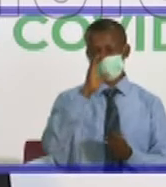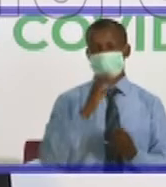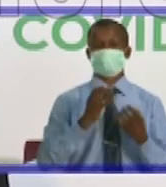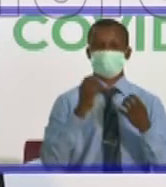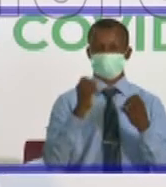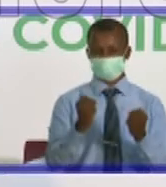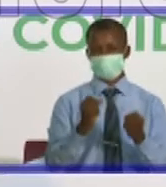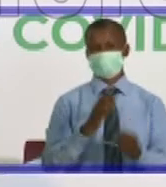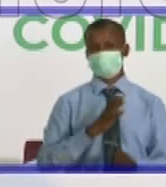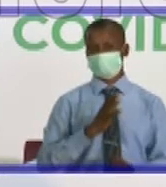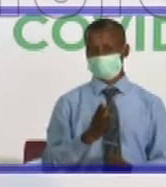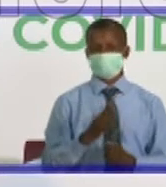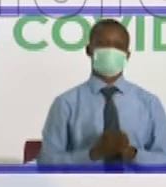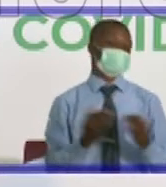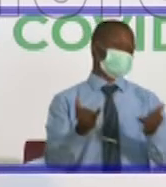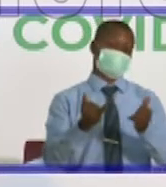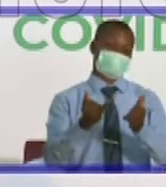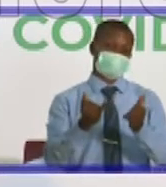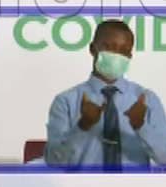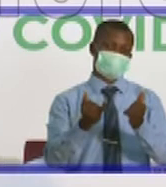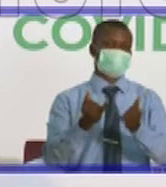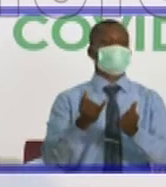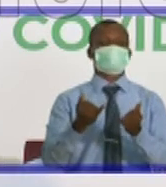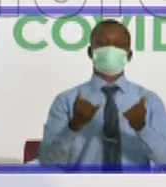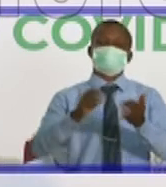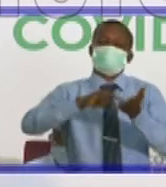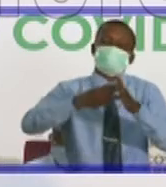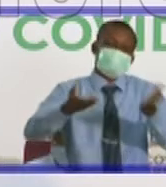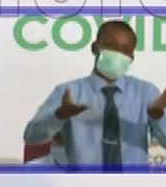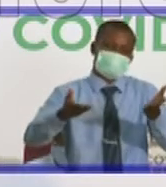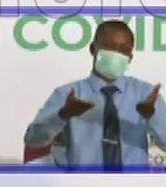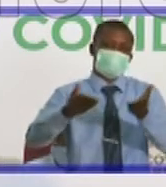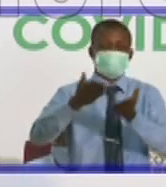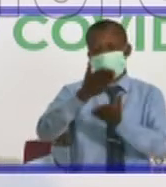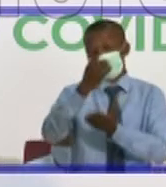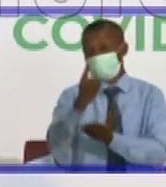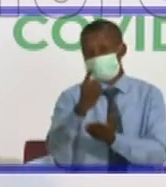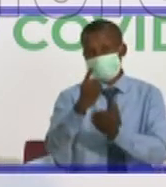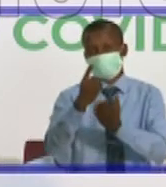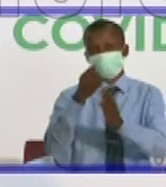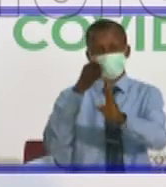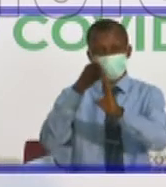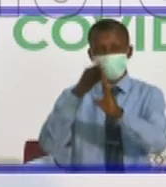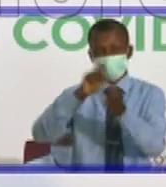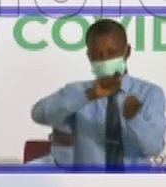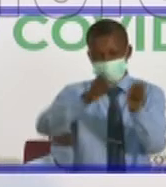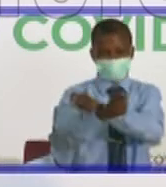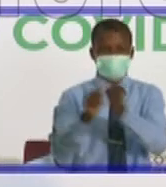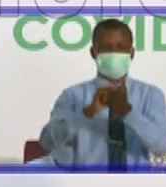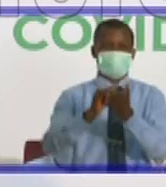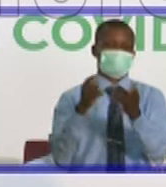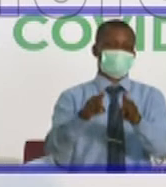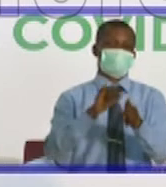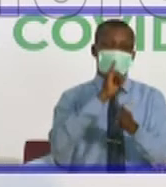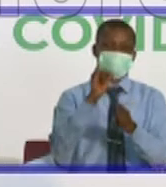what does this mean? One of the major changes that has happened is the discharge